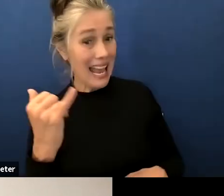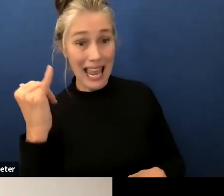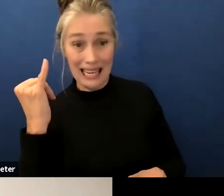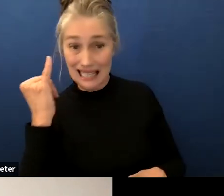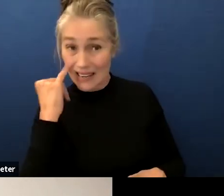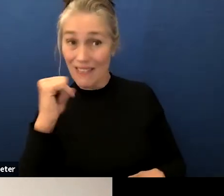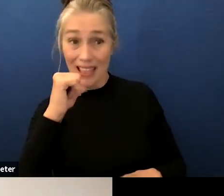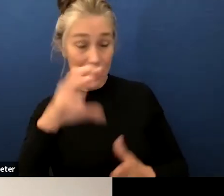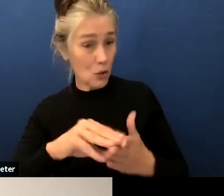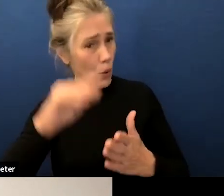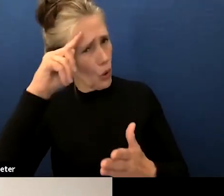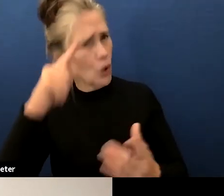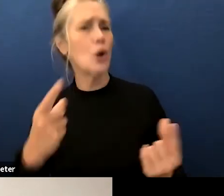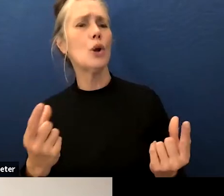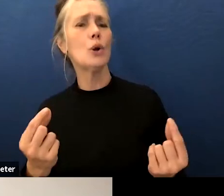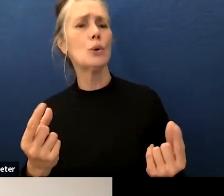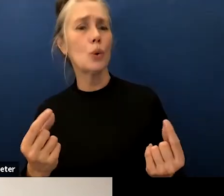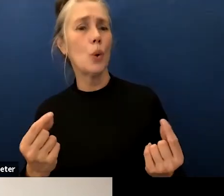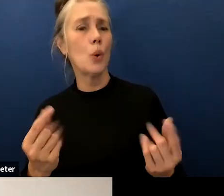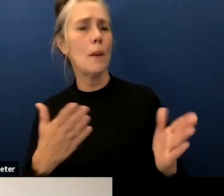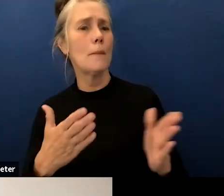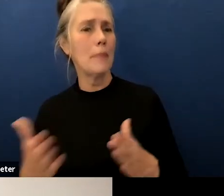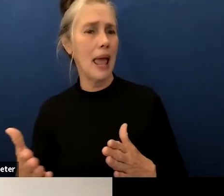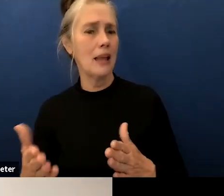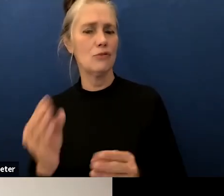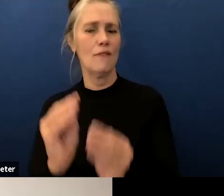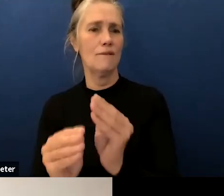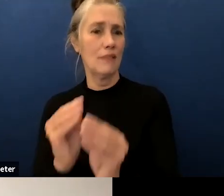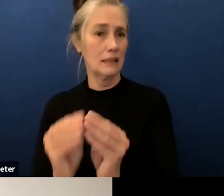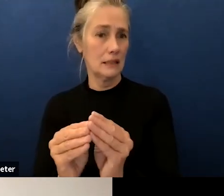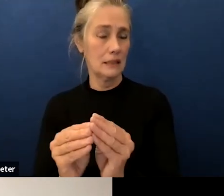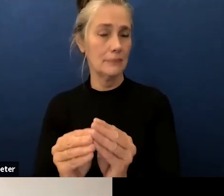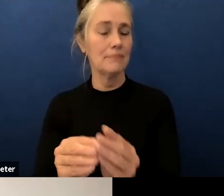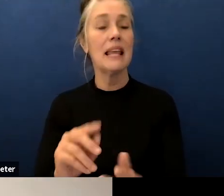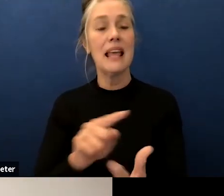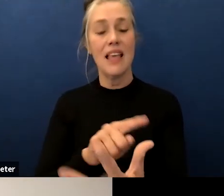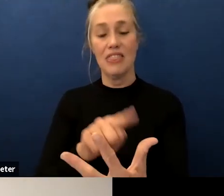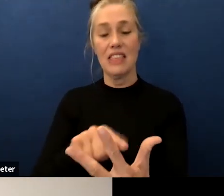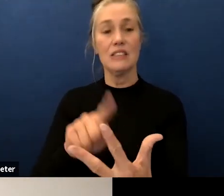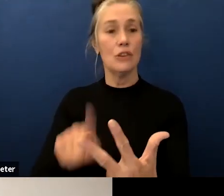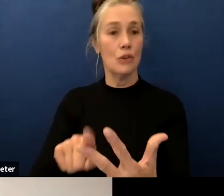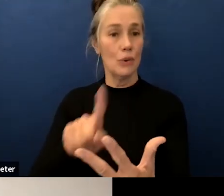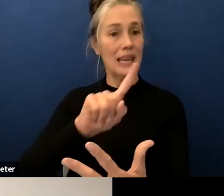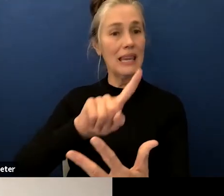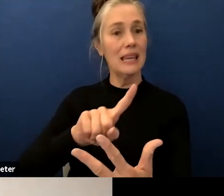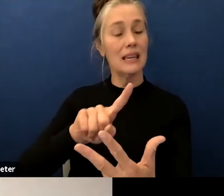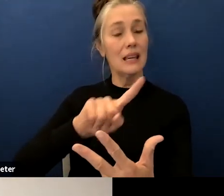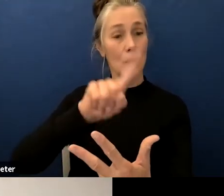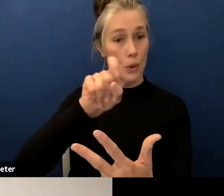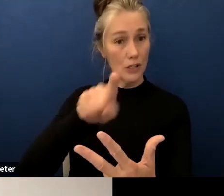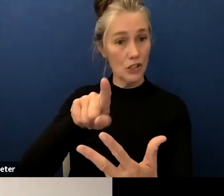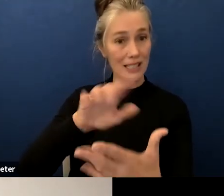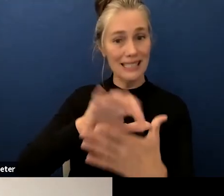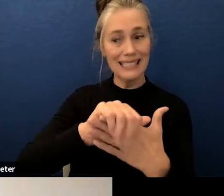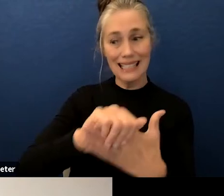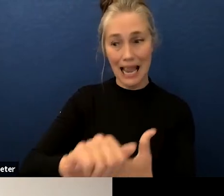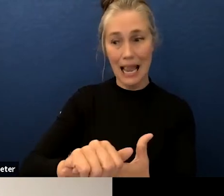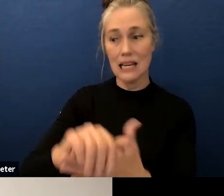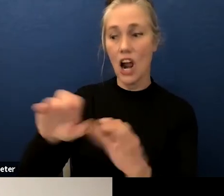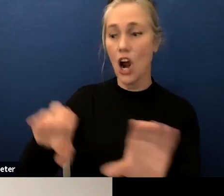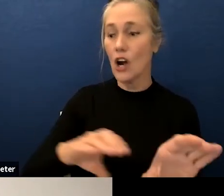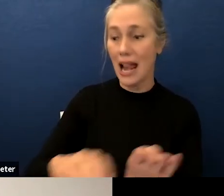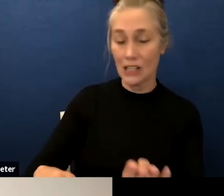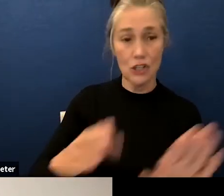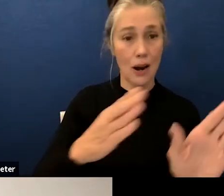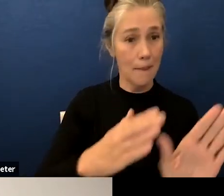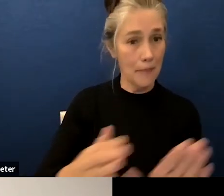do not learn it these are the questions guiding our actions our planning and our next steps and